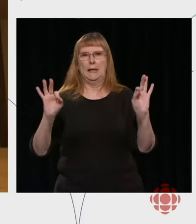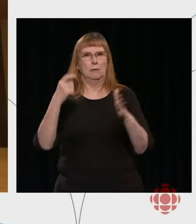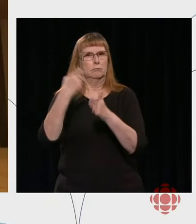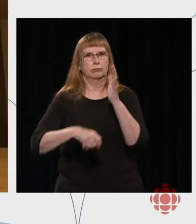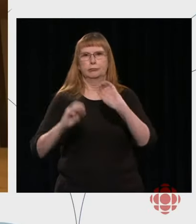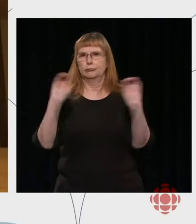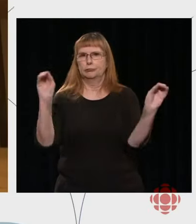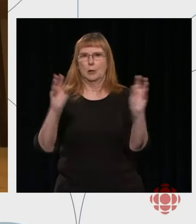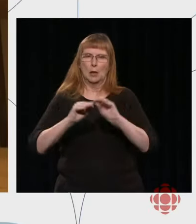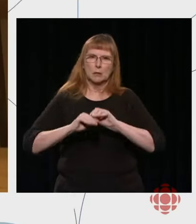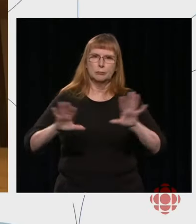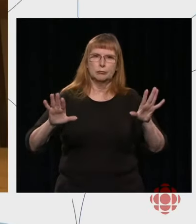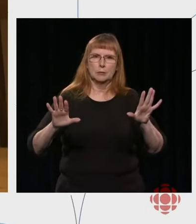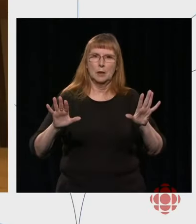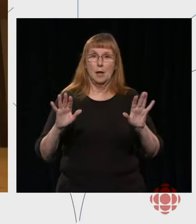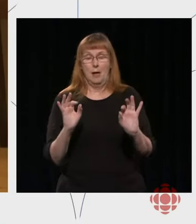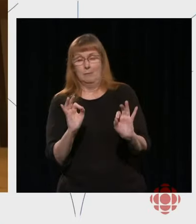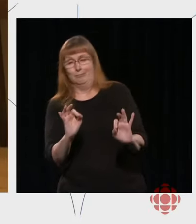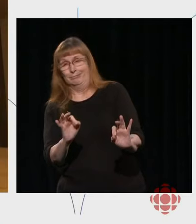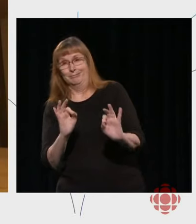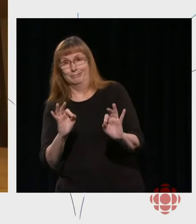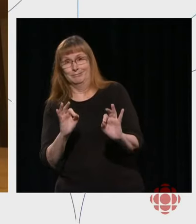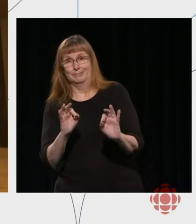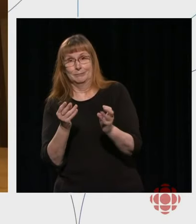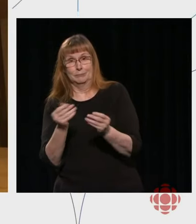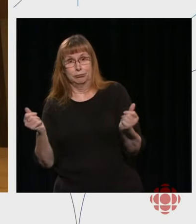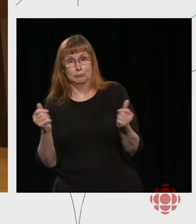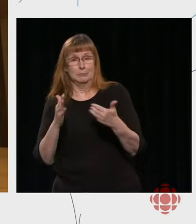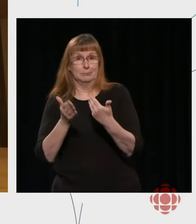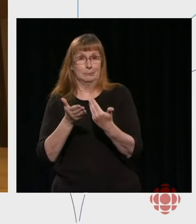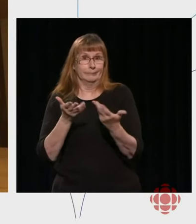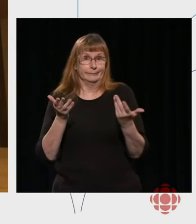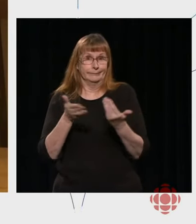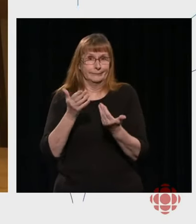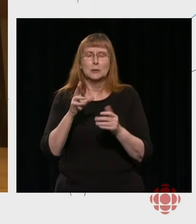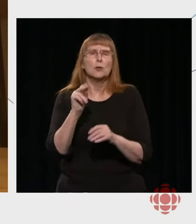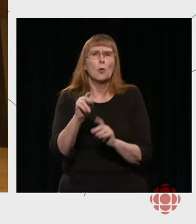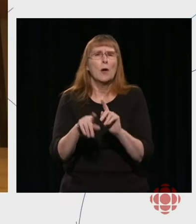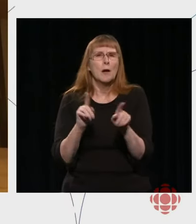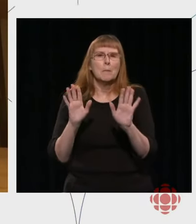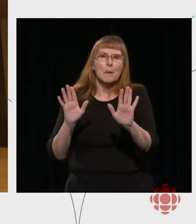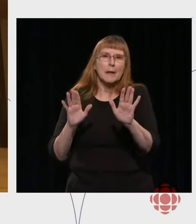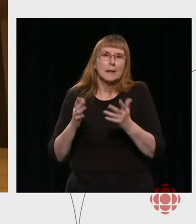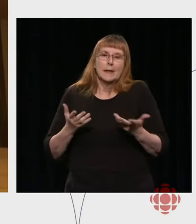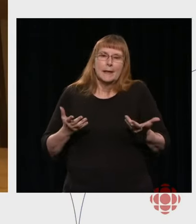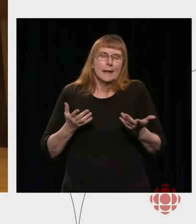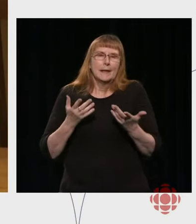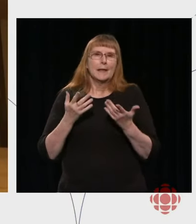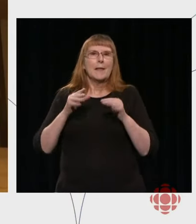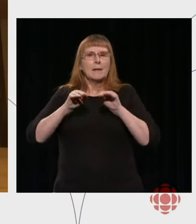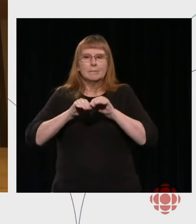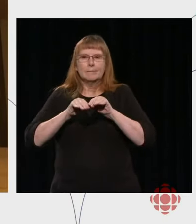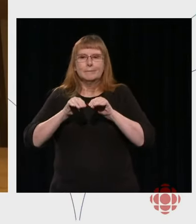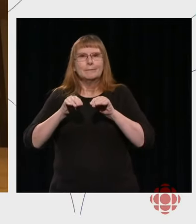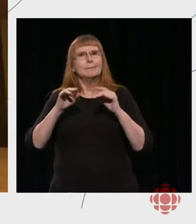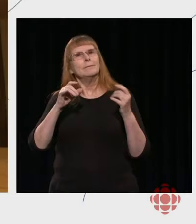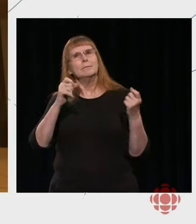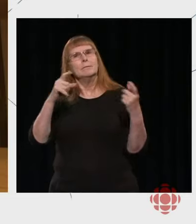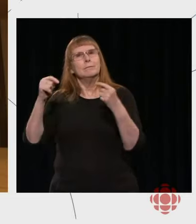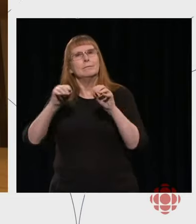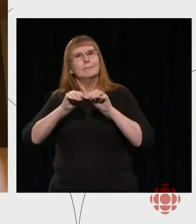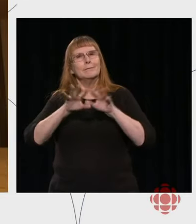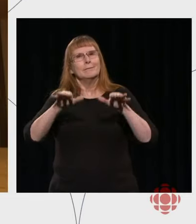that they required. Now, it's not a perfect solution, but unfortunately, we can't multiply the signals. And there were so many press